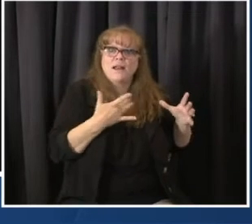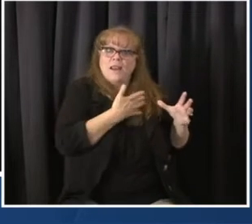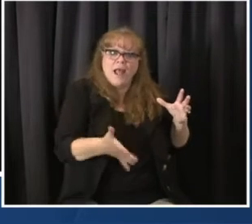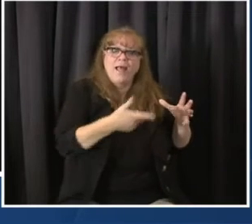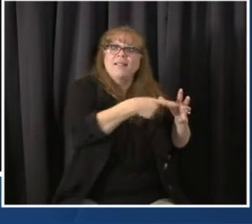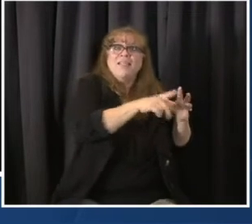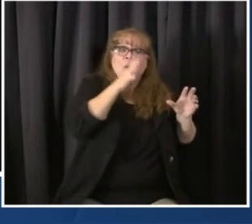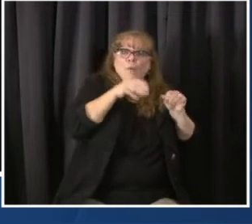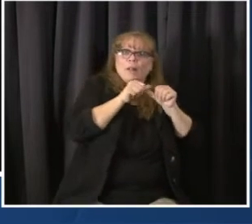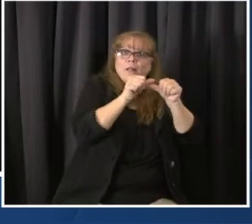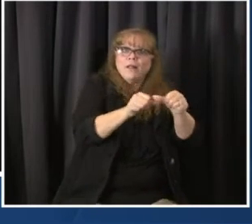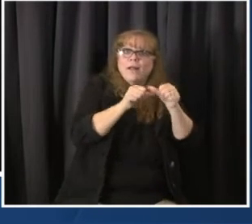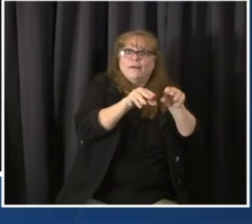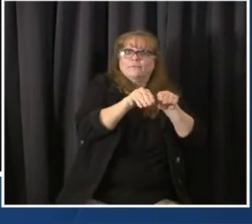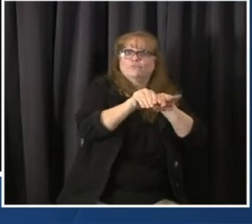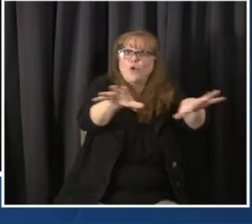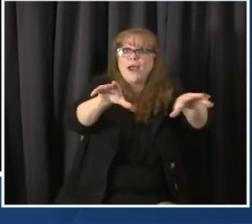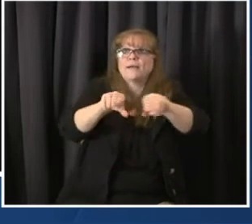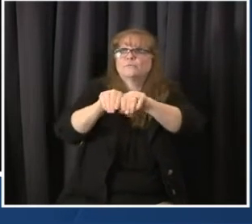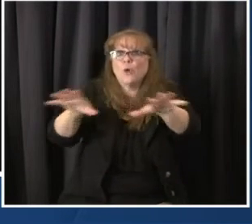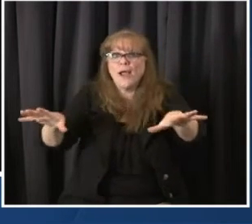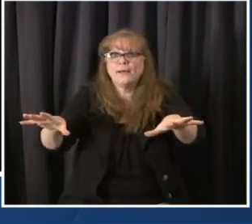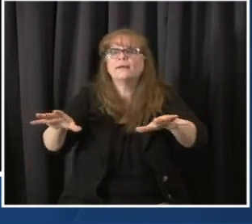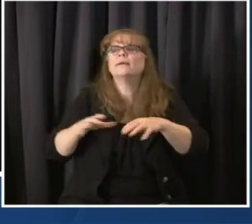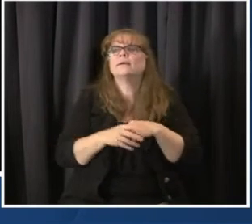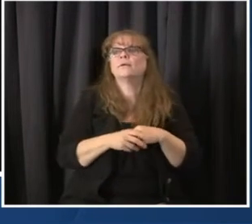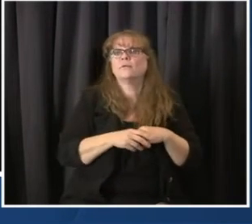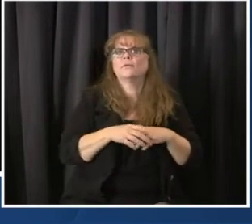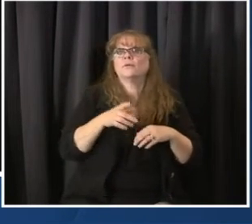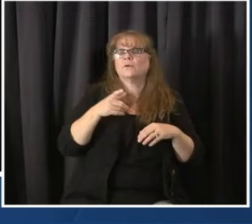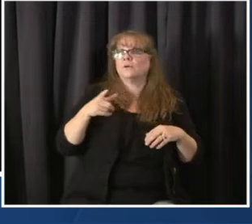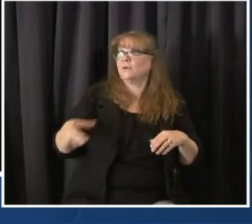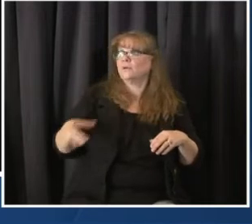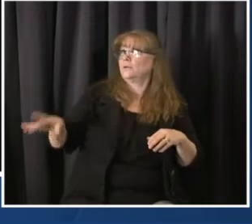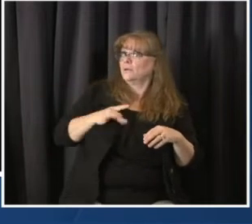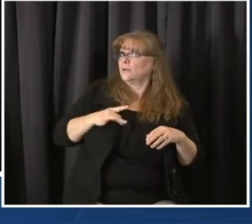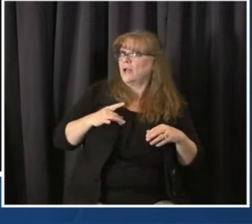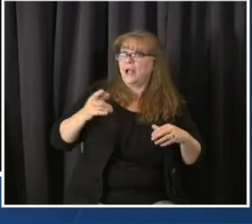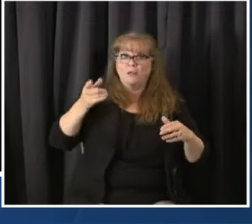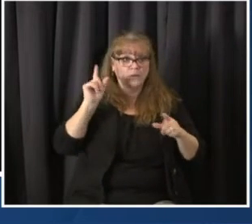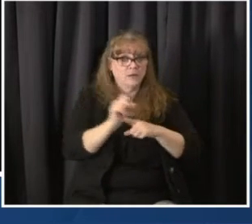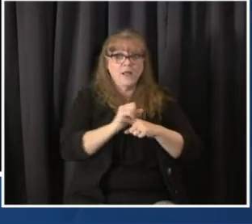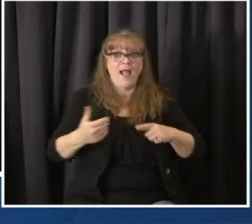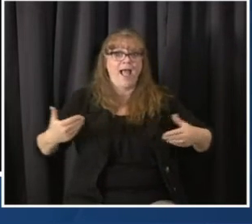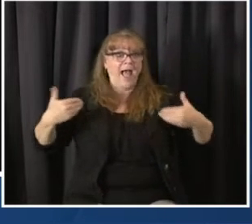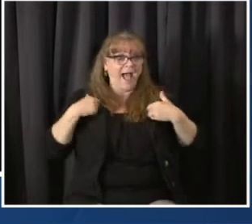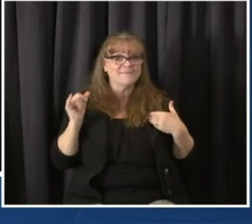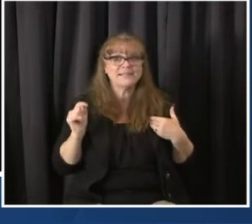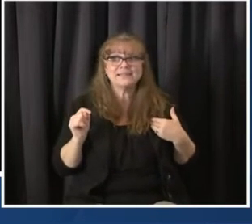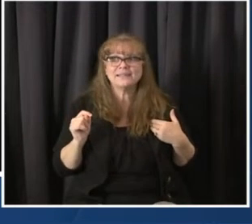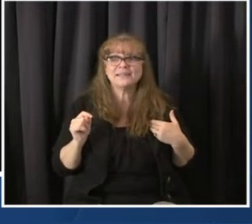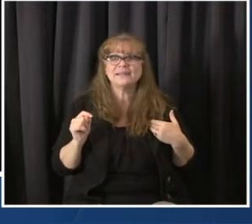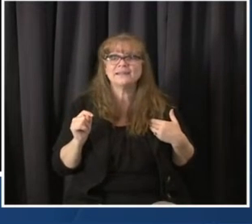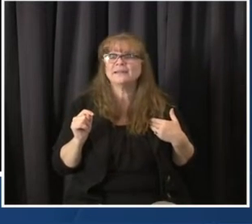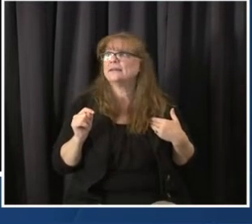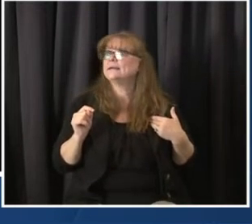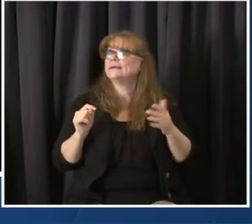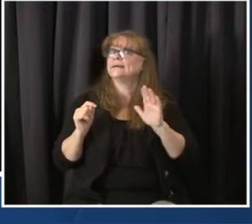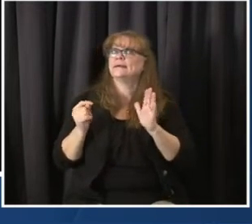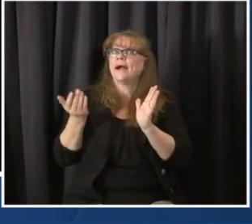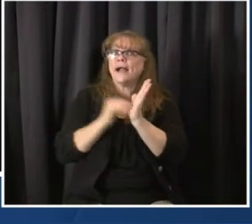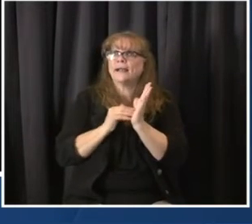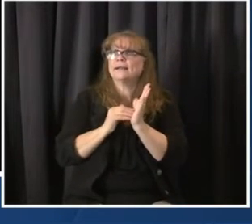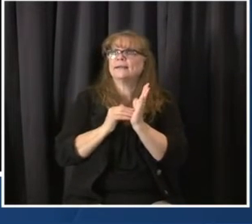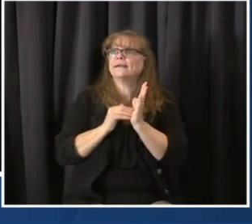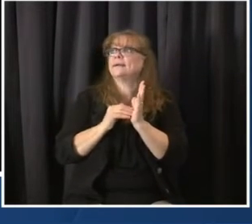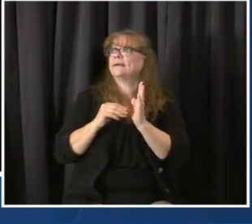human being simply because you aren't wearing a mask. It's the right thing to do. Let's step up. We've overcome a lot of hurdles in the last 10